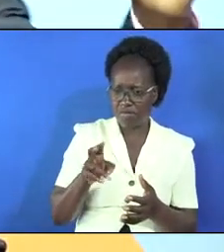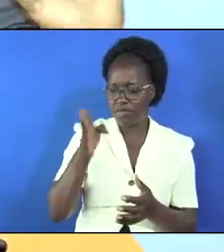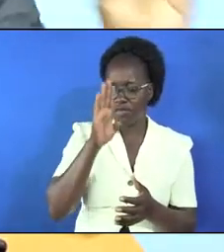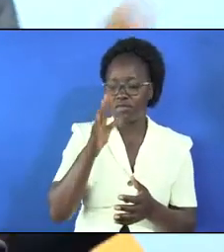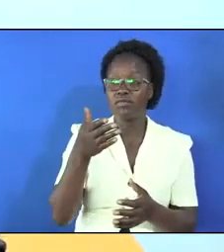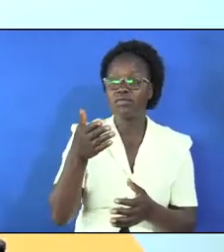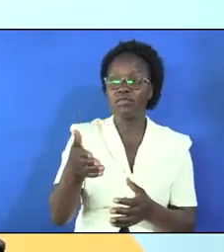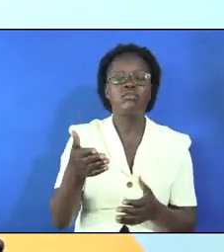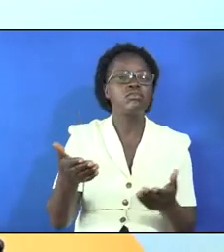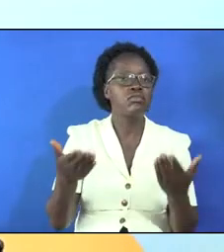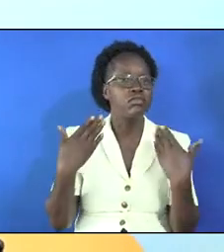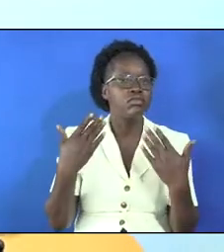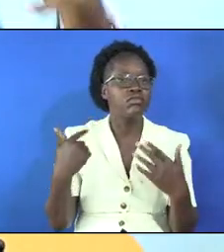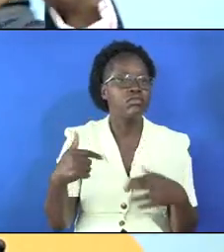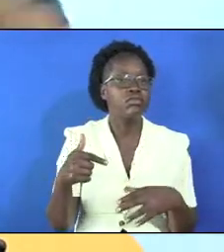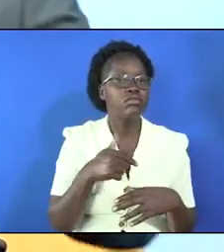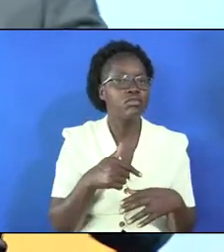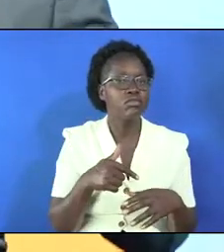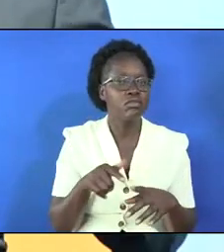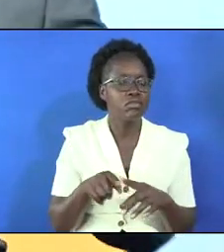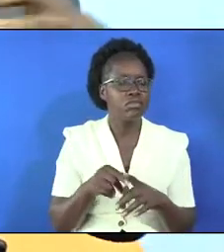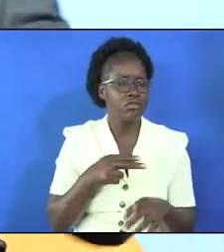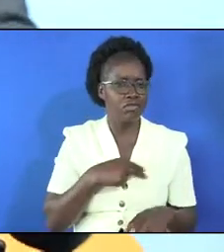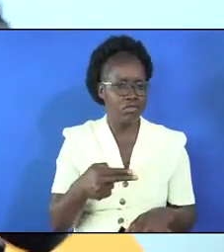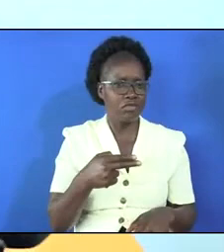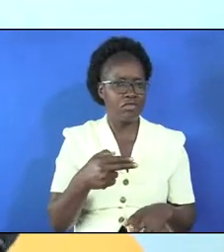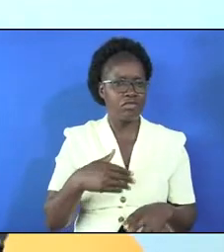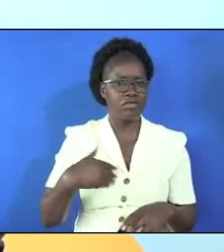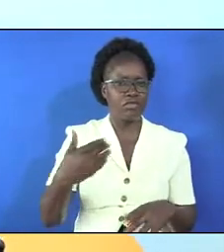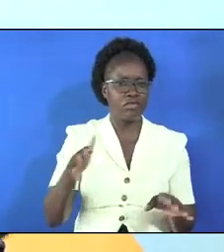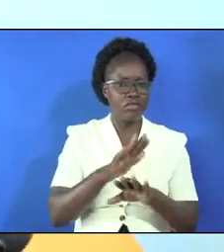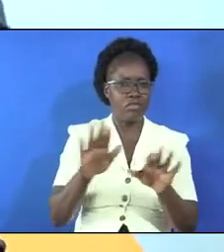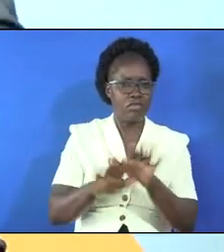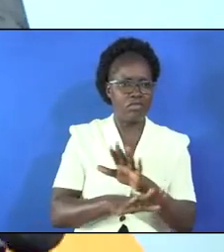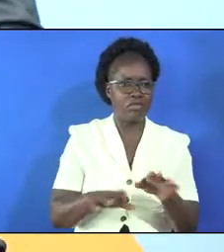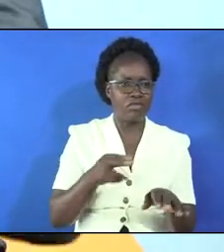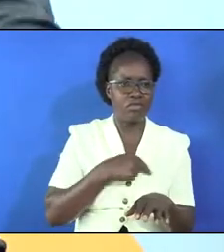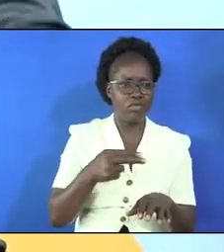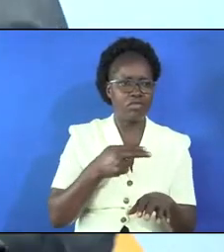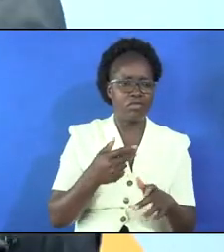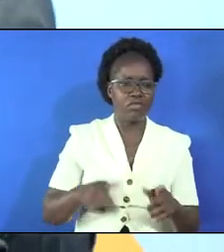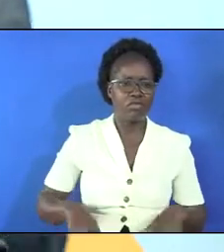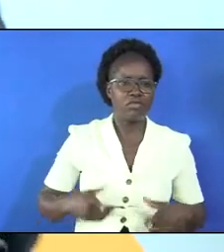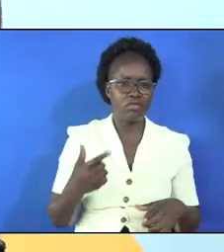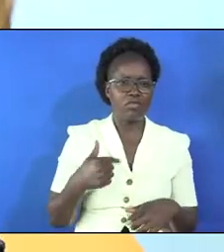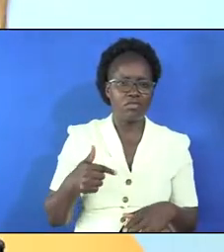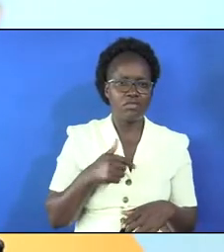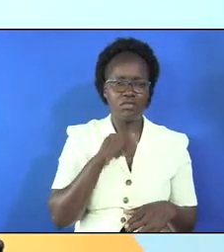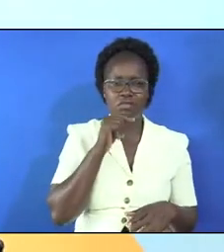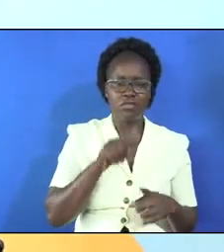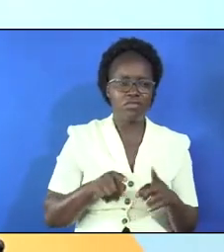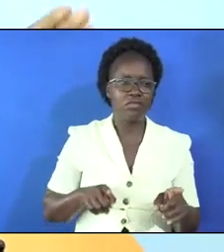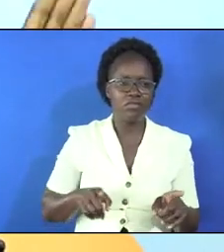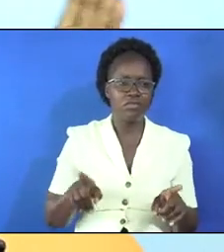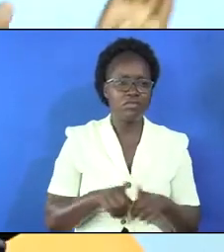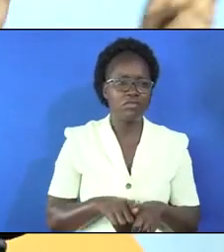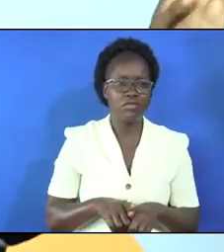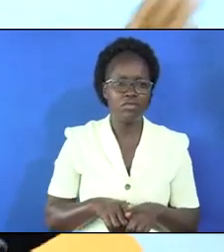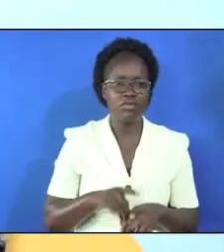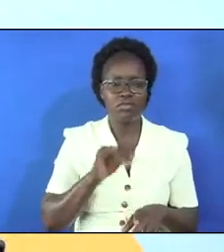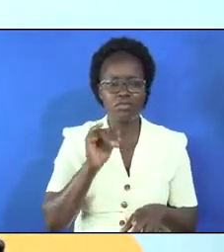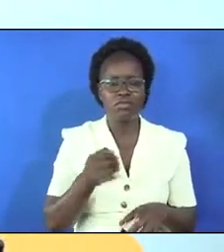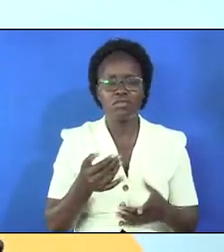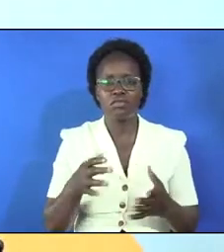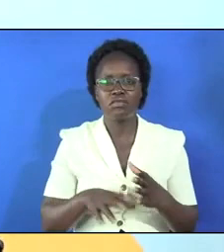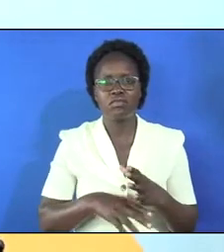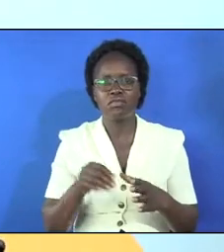therefore ever there for us is touched by everything that is touching our lives brothers and sisters just as